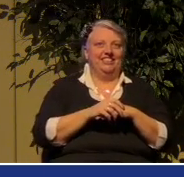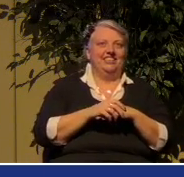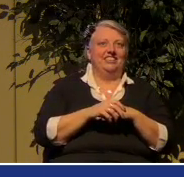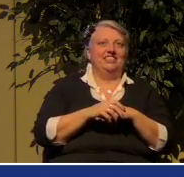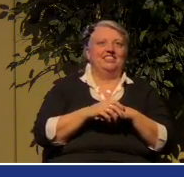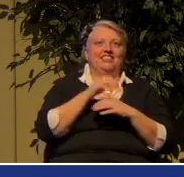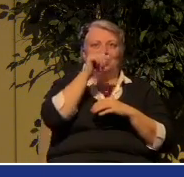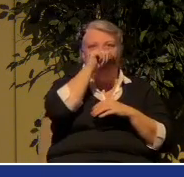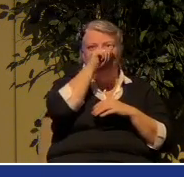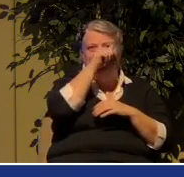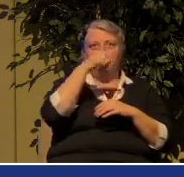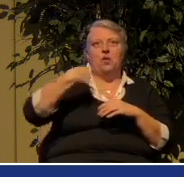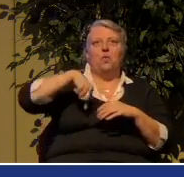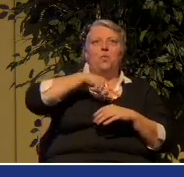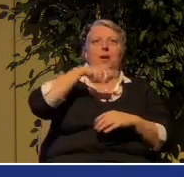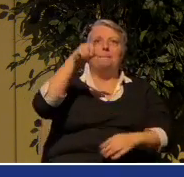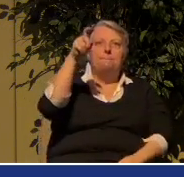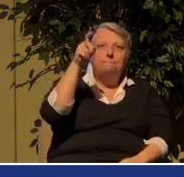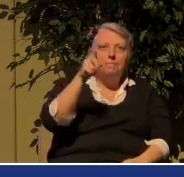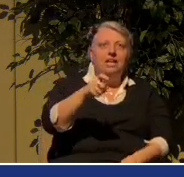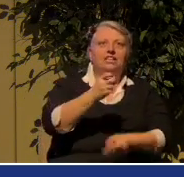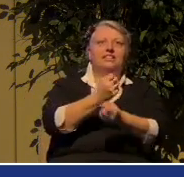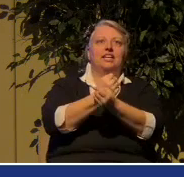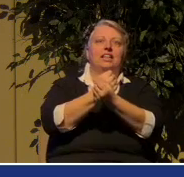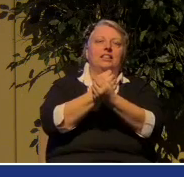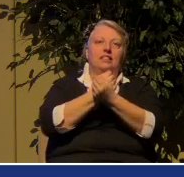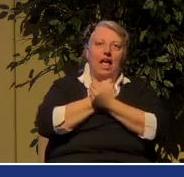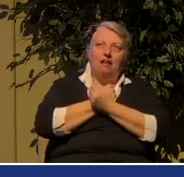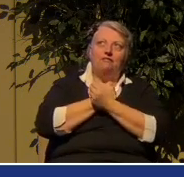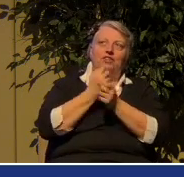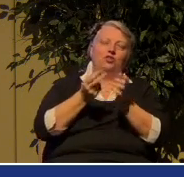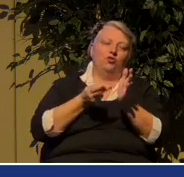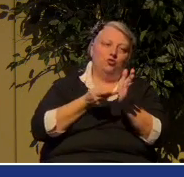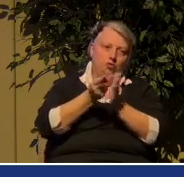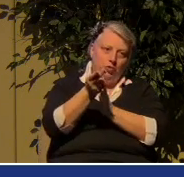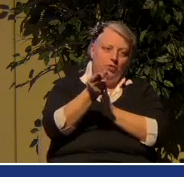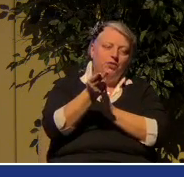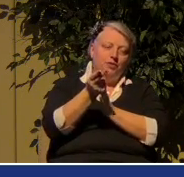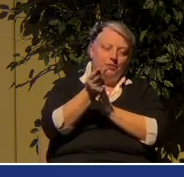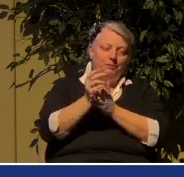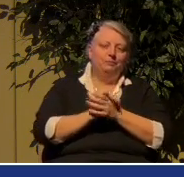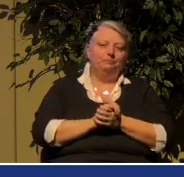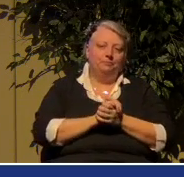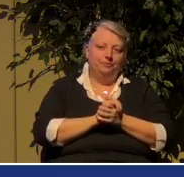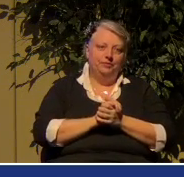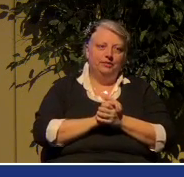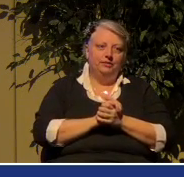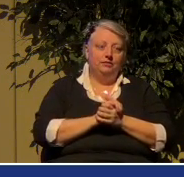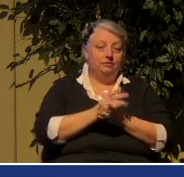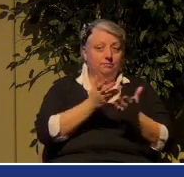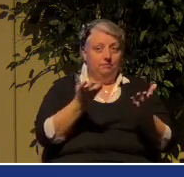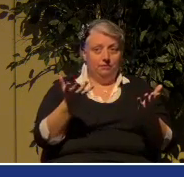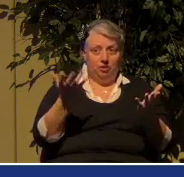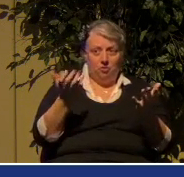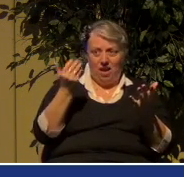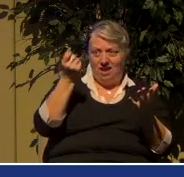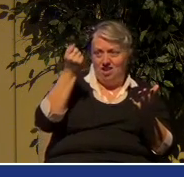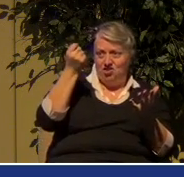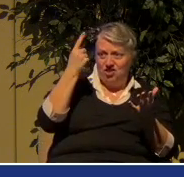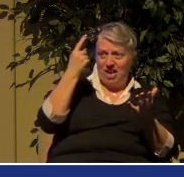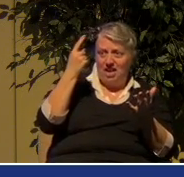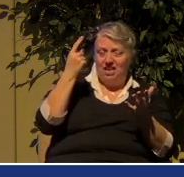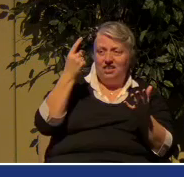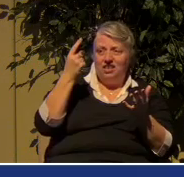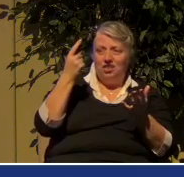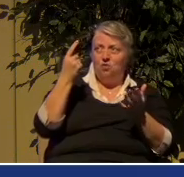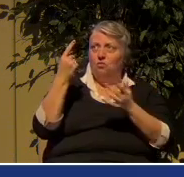We must love the truth. You want to understand what is of God and what is not of